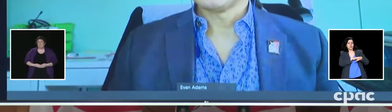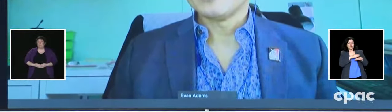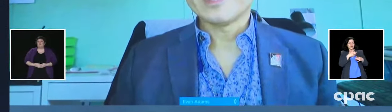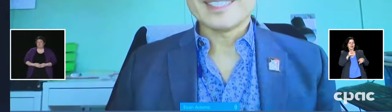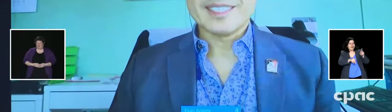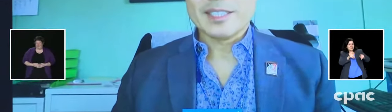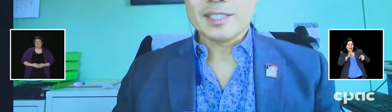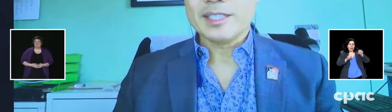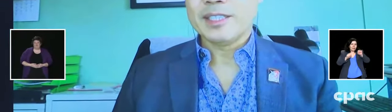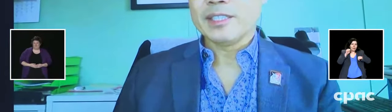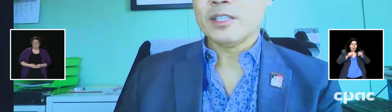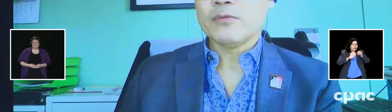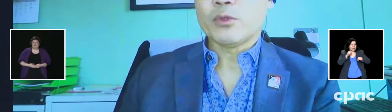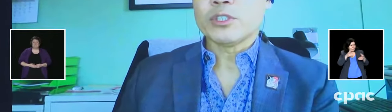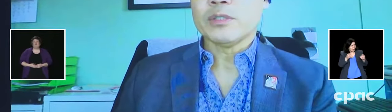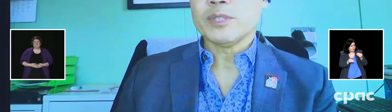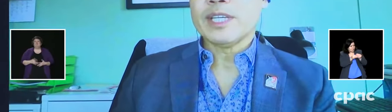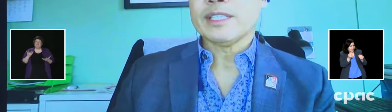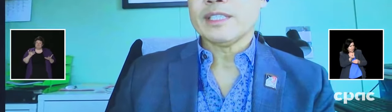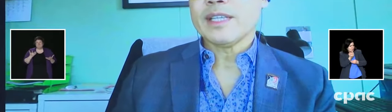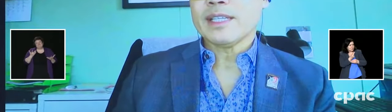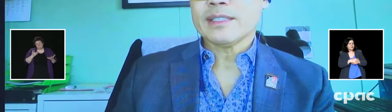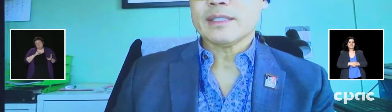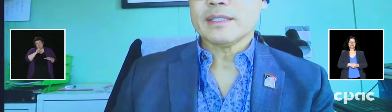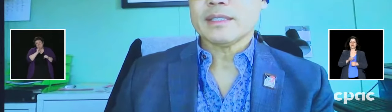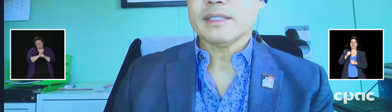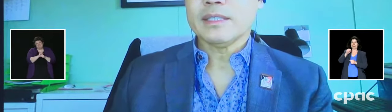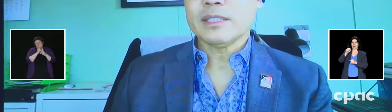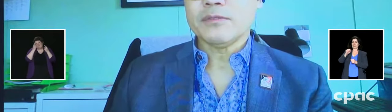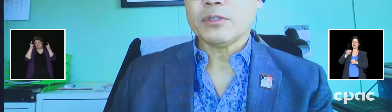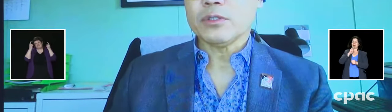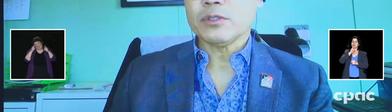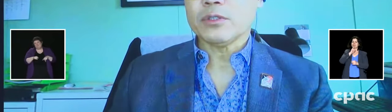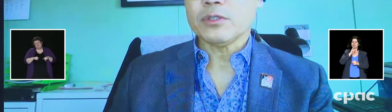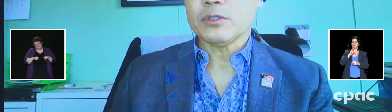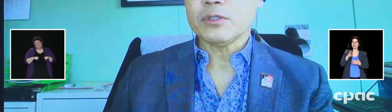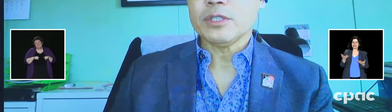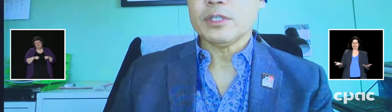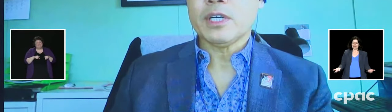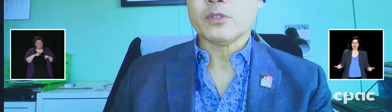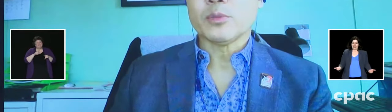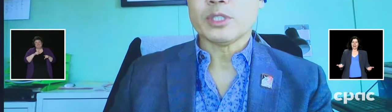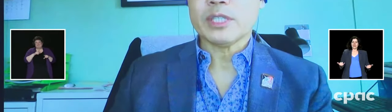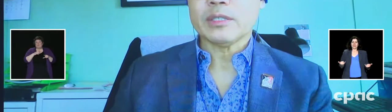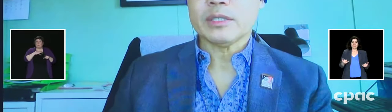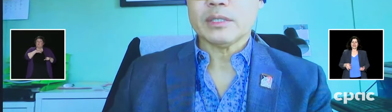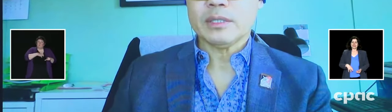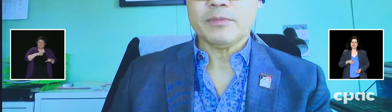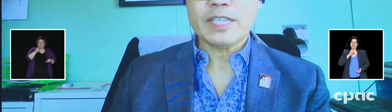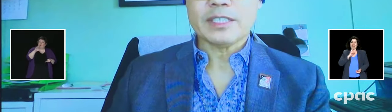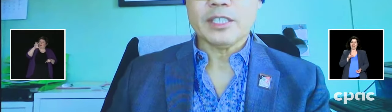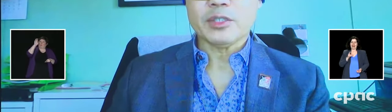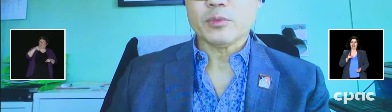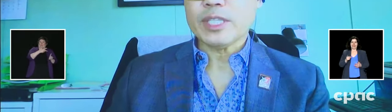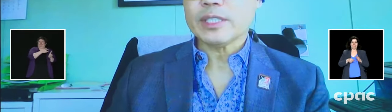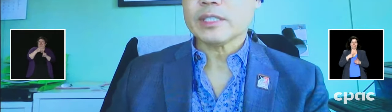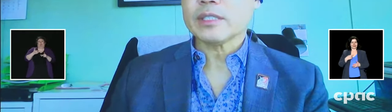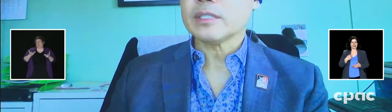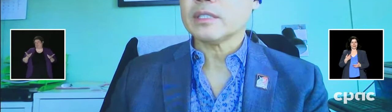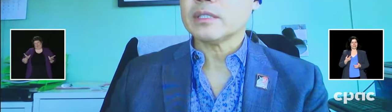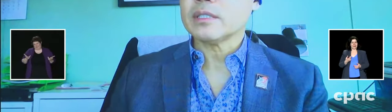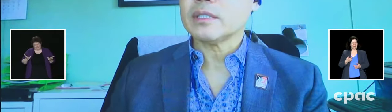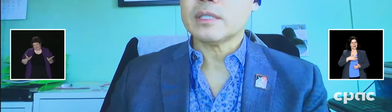Dr. Yes, it is an unfortunate reality that it is difficult to achieve 100% vaccination rates.